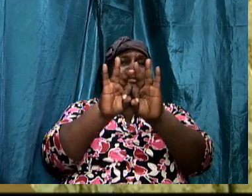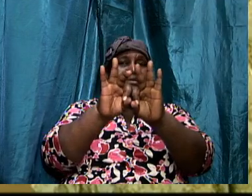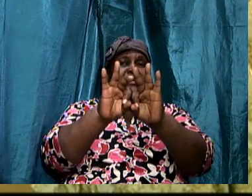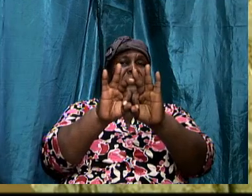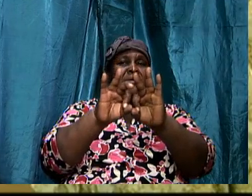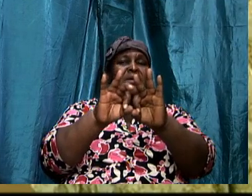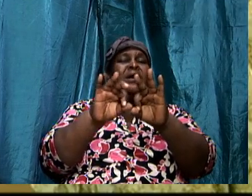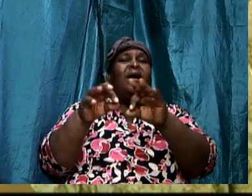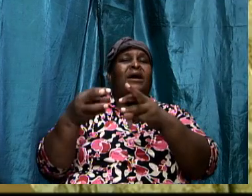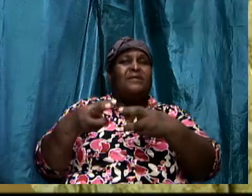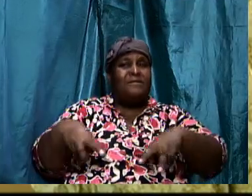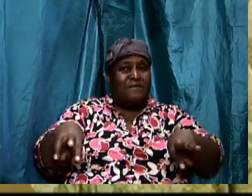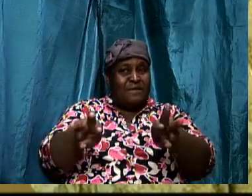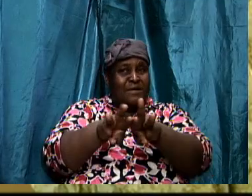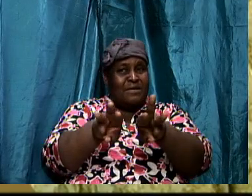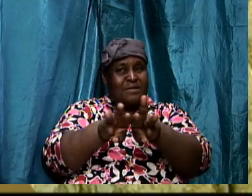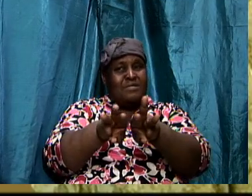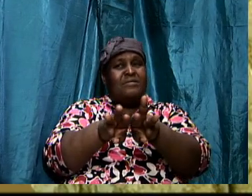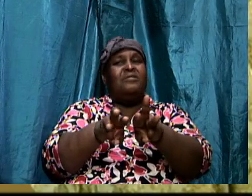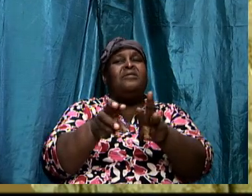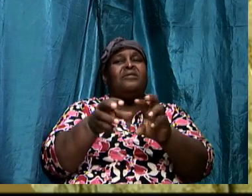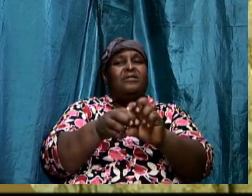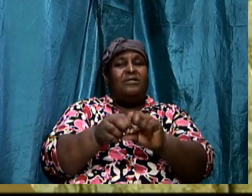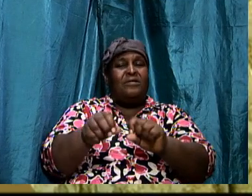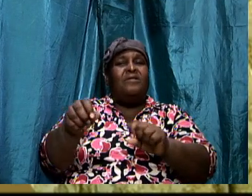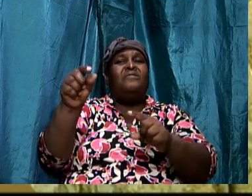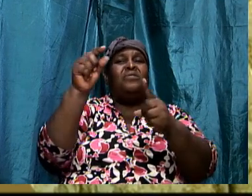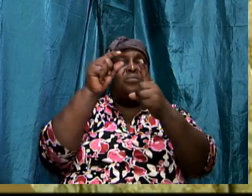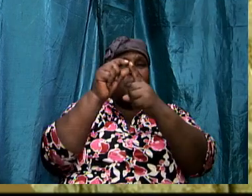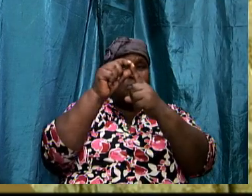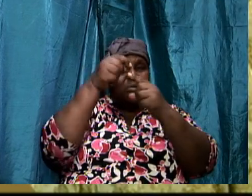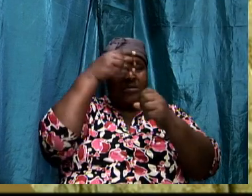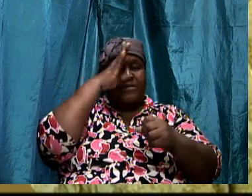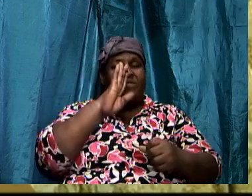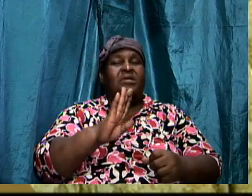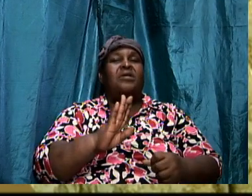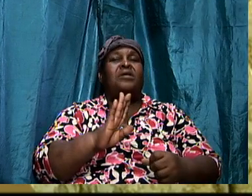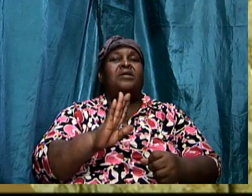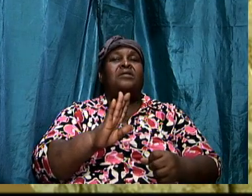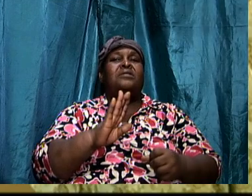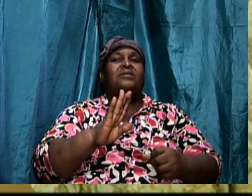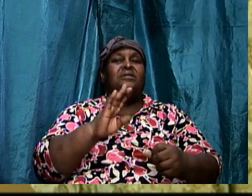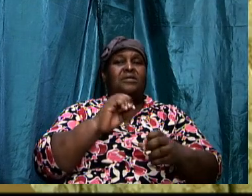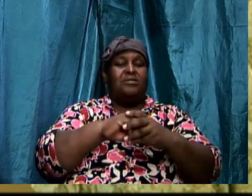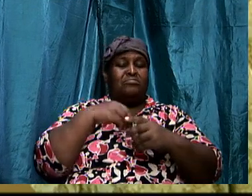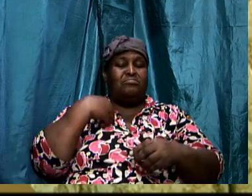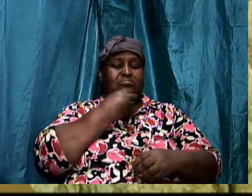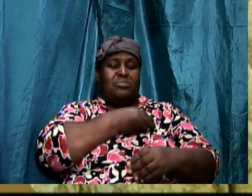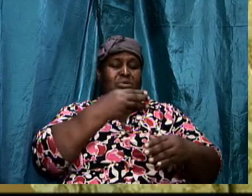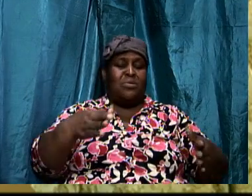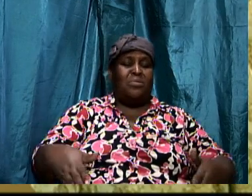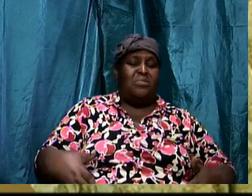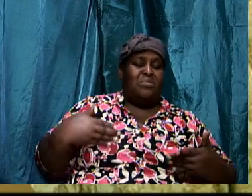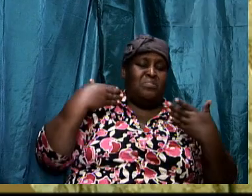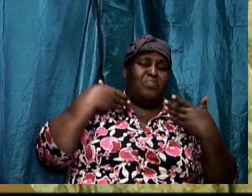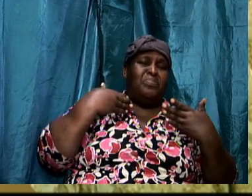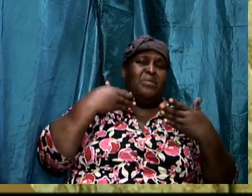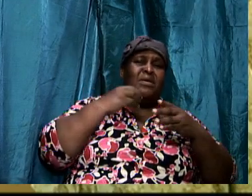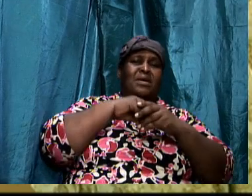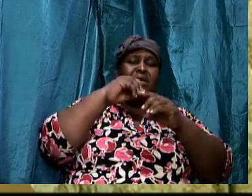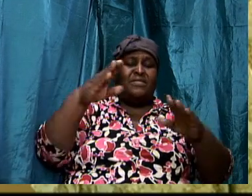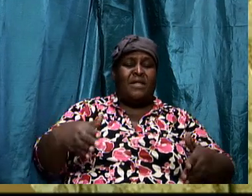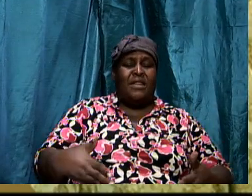the value of the Word of God in our lives, in the life of